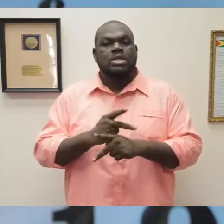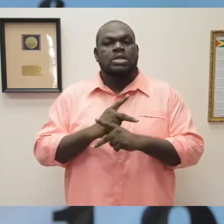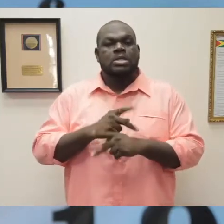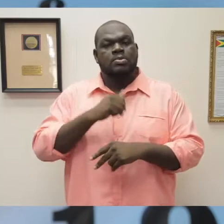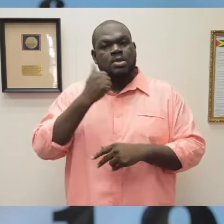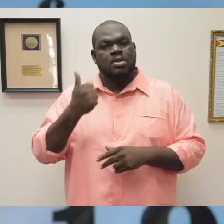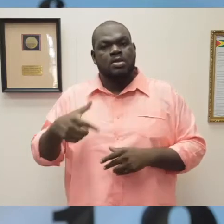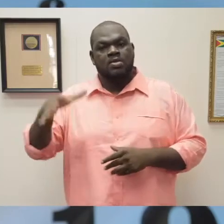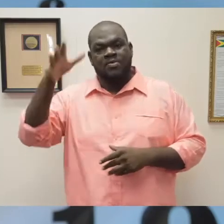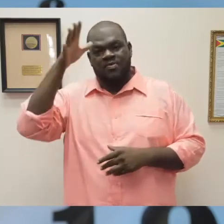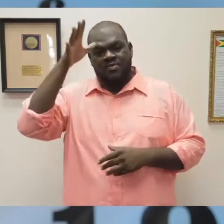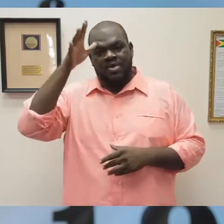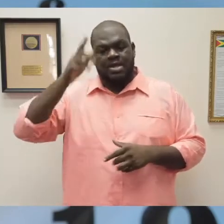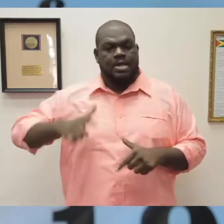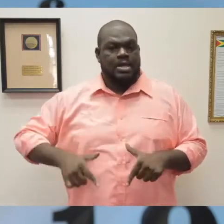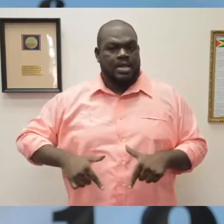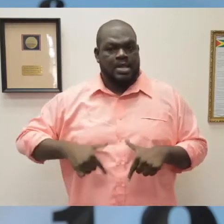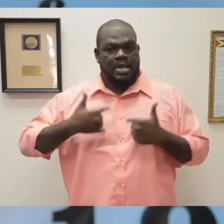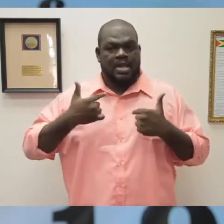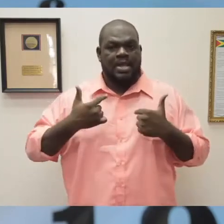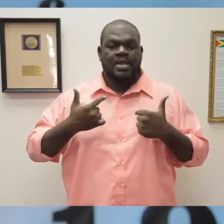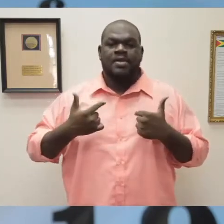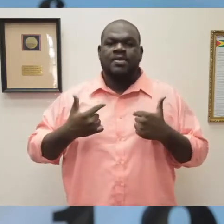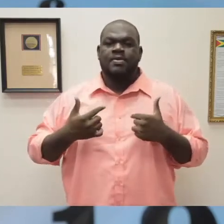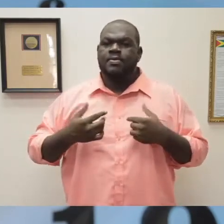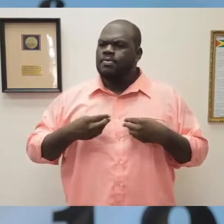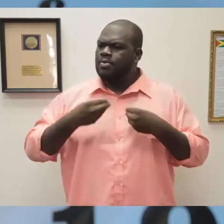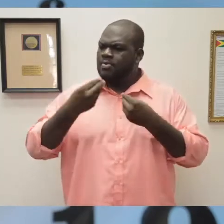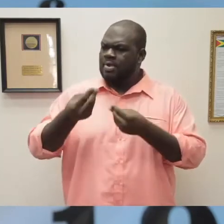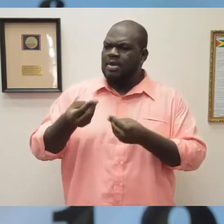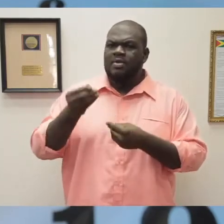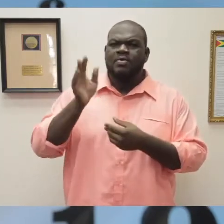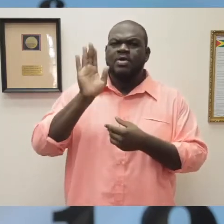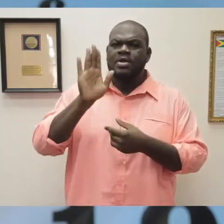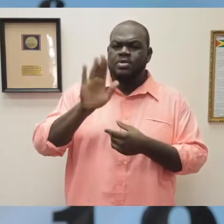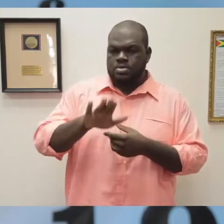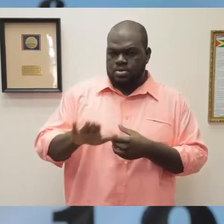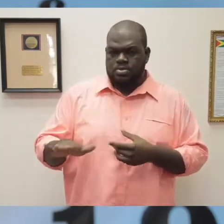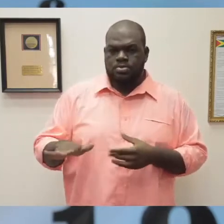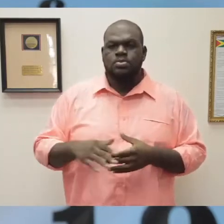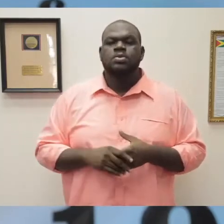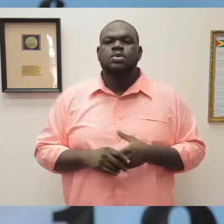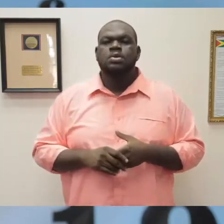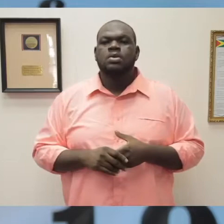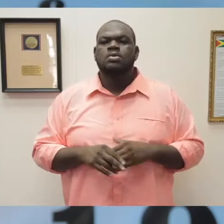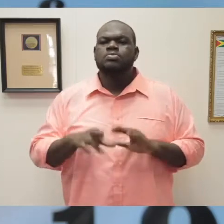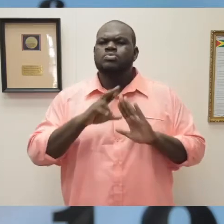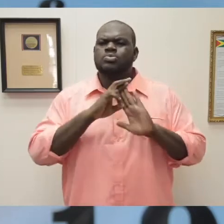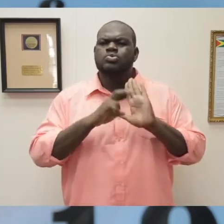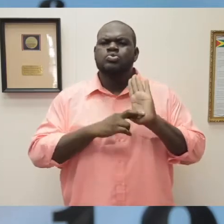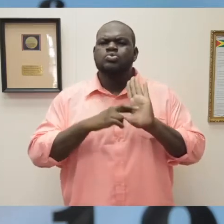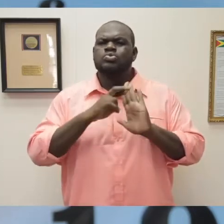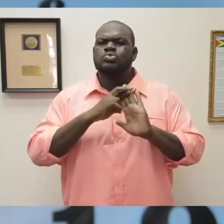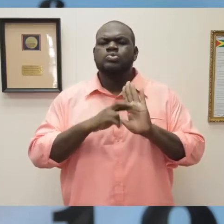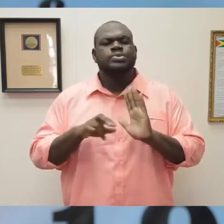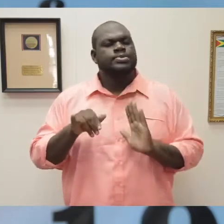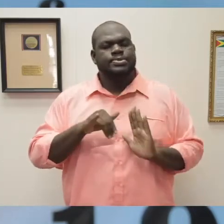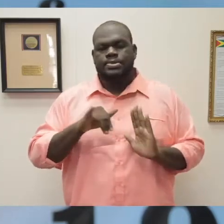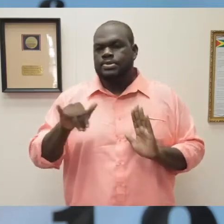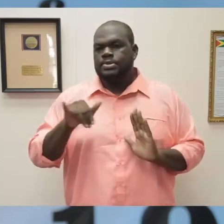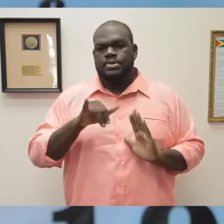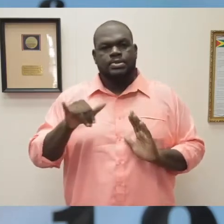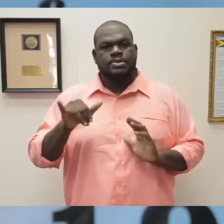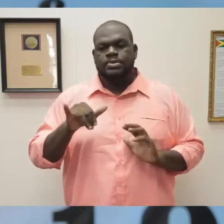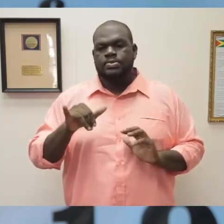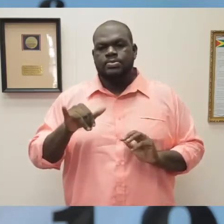Fellow Guyanese, the guidelines remain the same. We are in COVID-19 times, and we